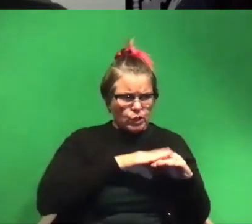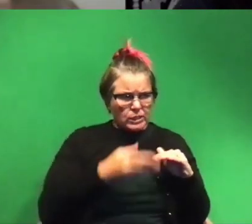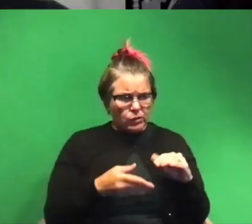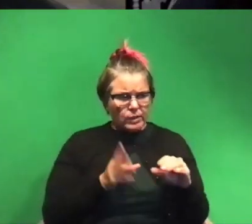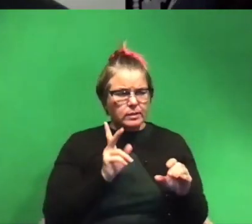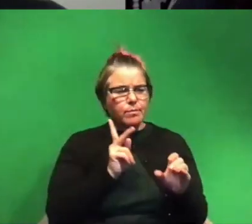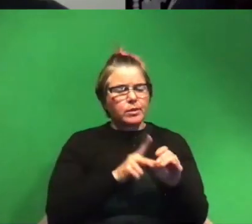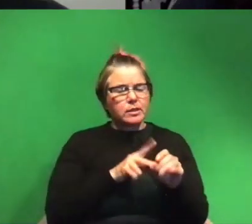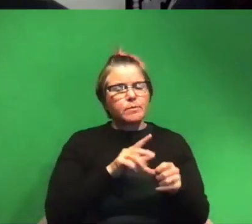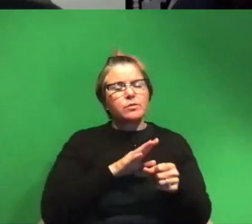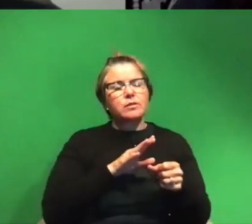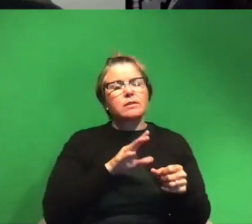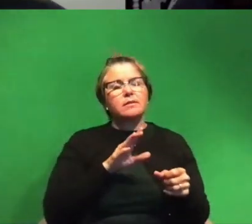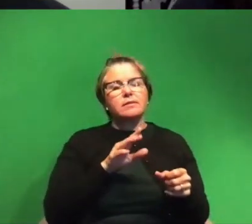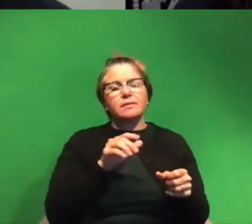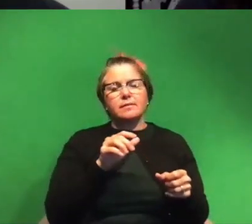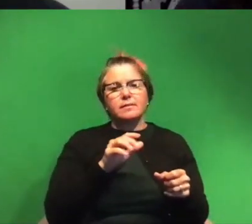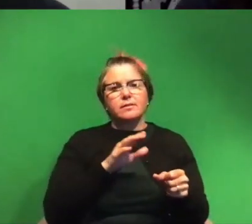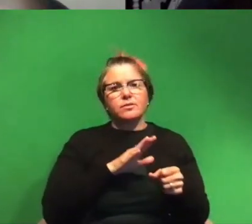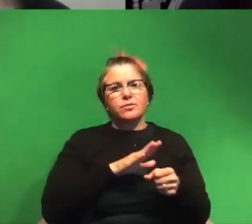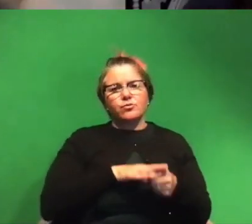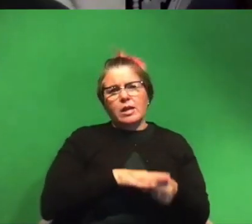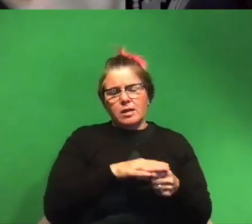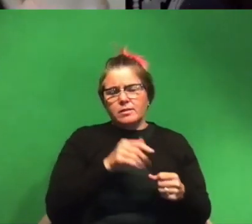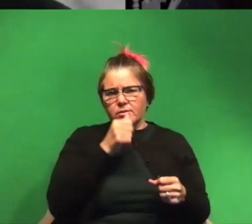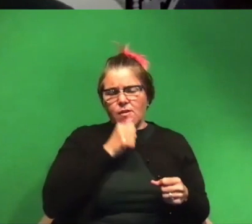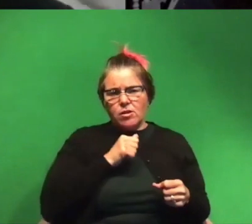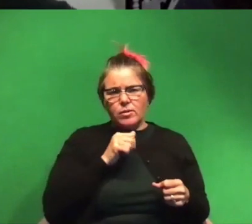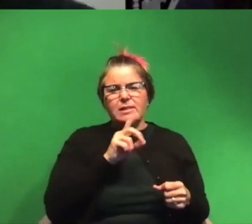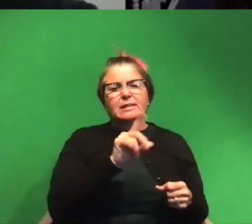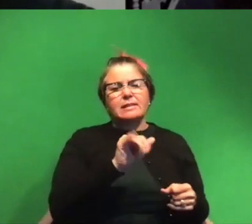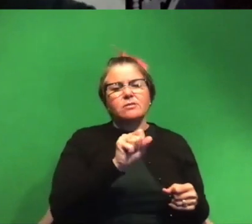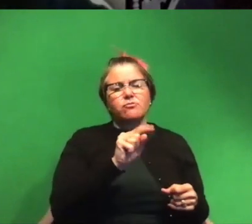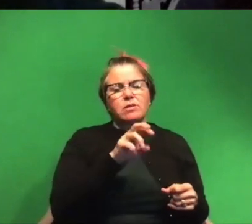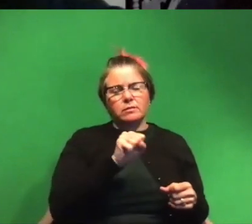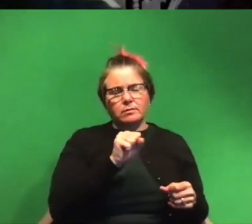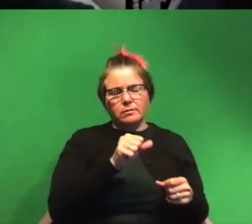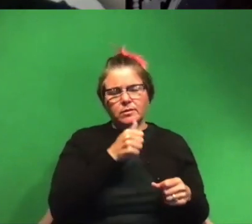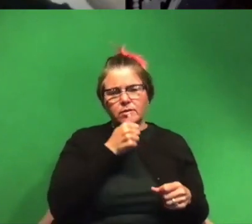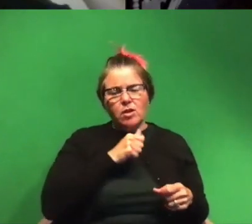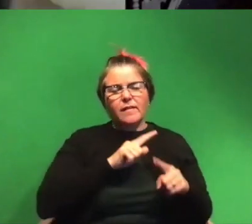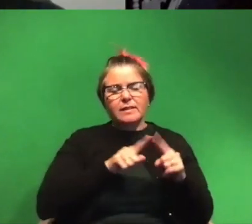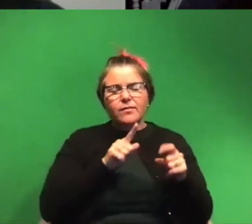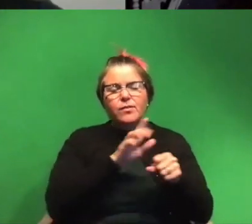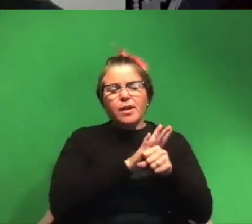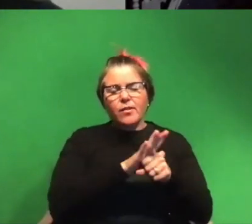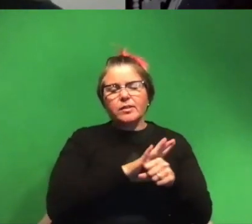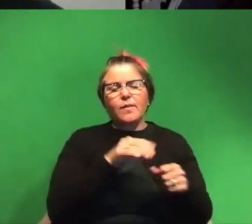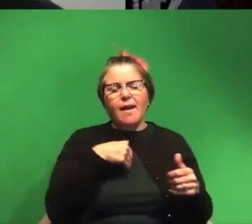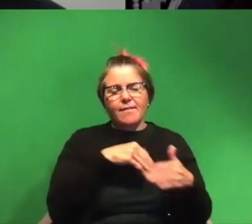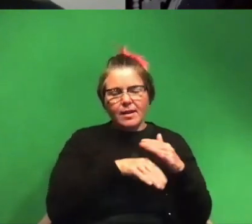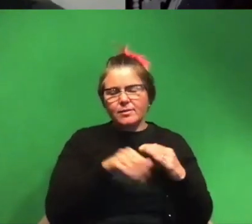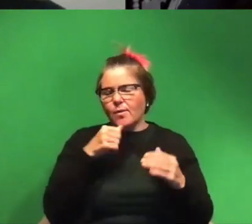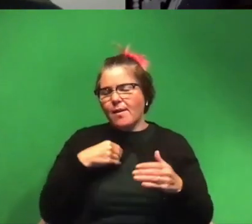tolerance or sorry distress tolerance so um there are different ways and different regions that you have access to versus not having access to